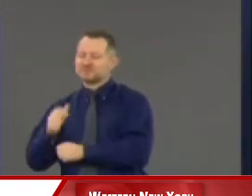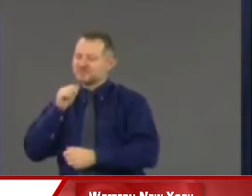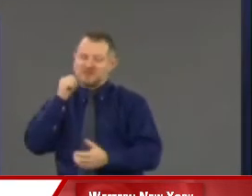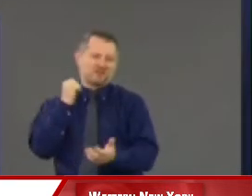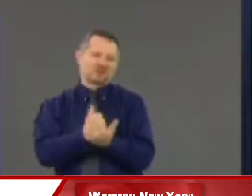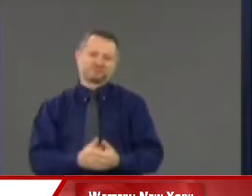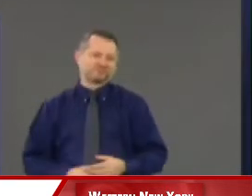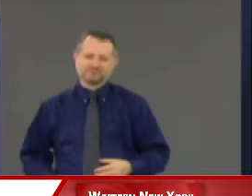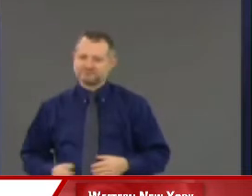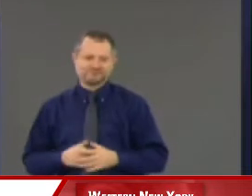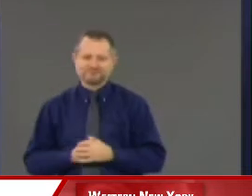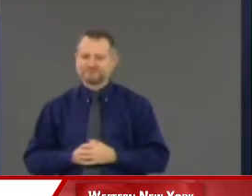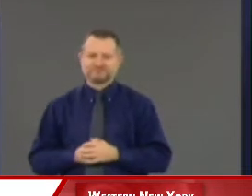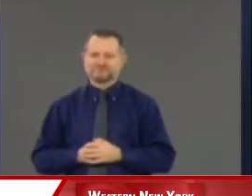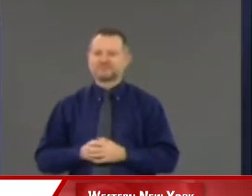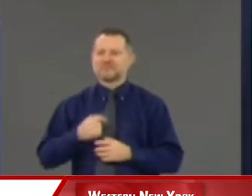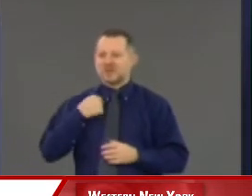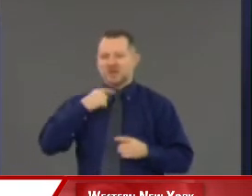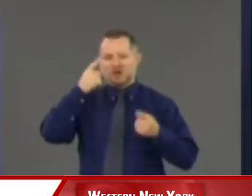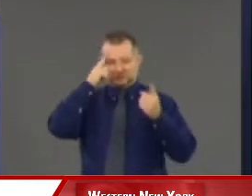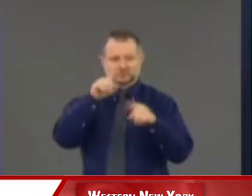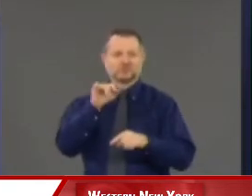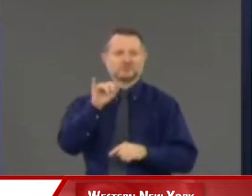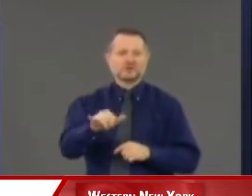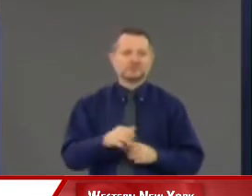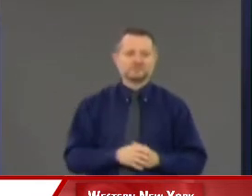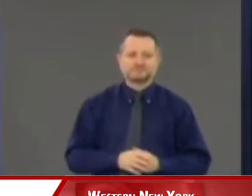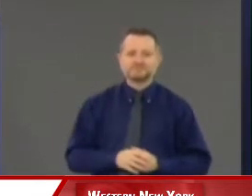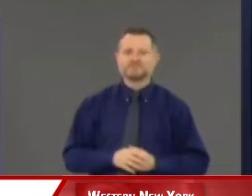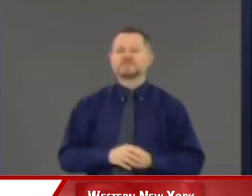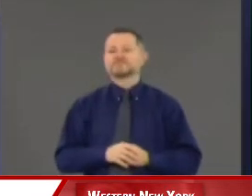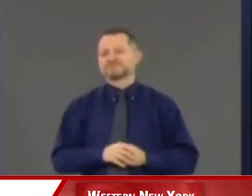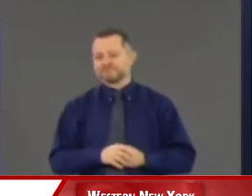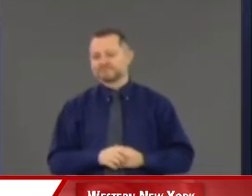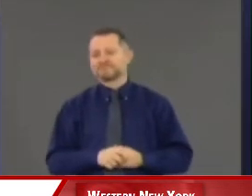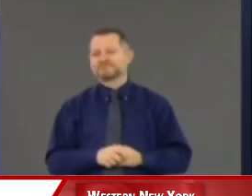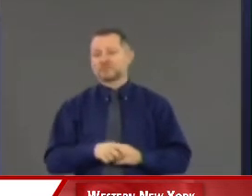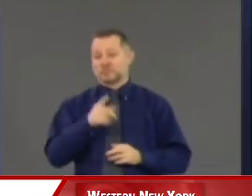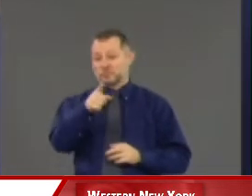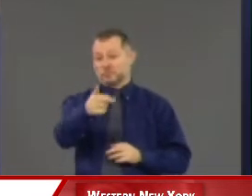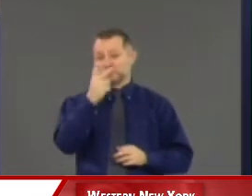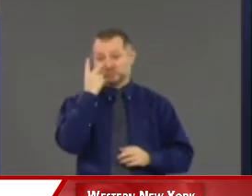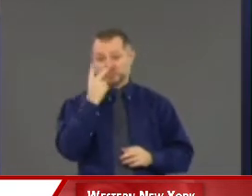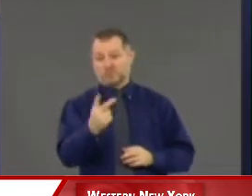agree with. I believe, look, you've watched my administration.